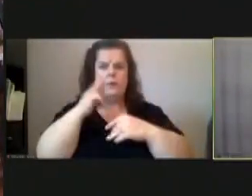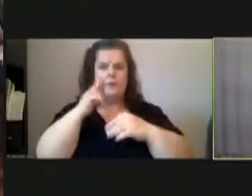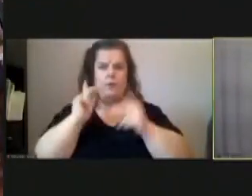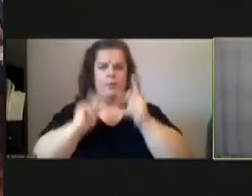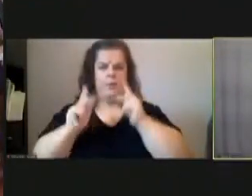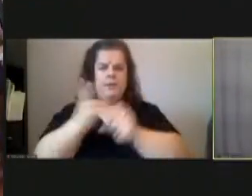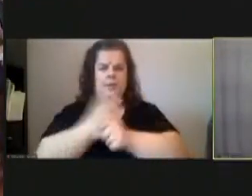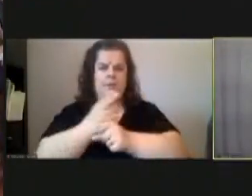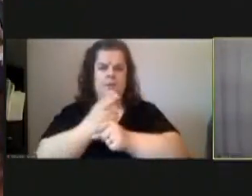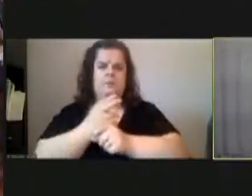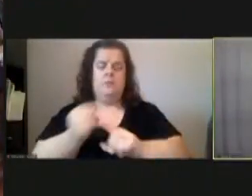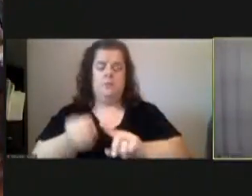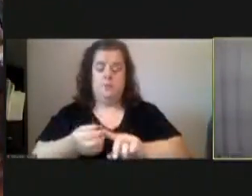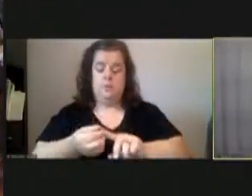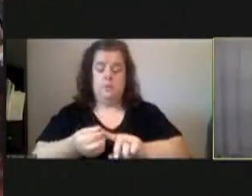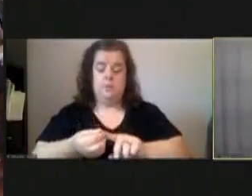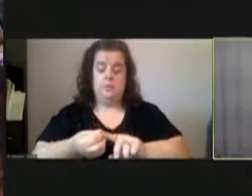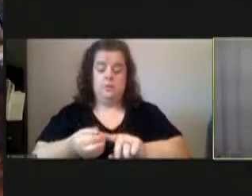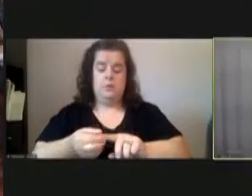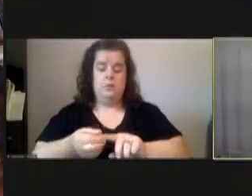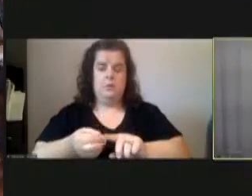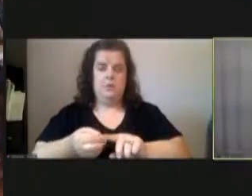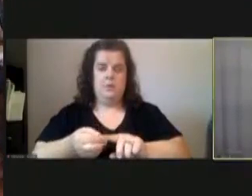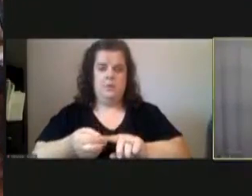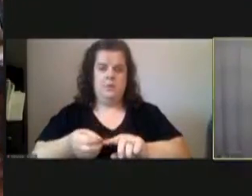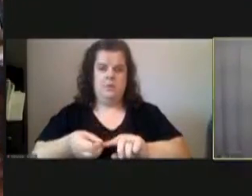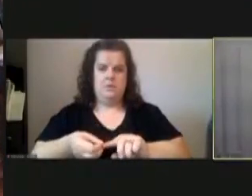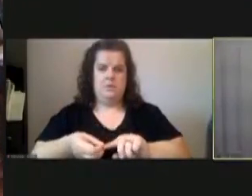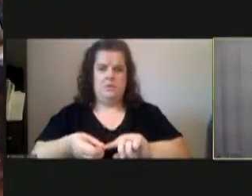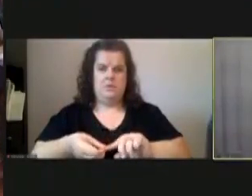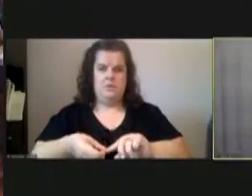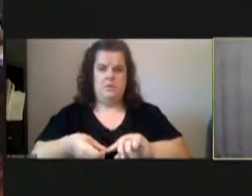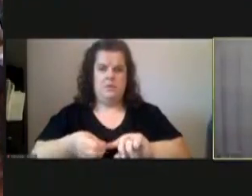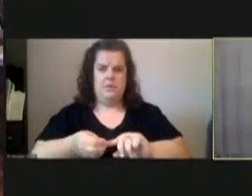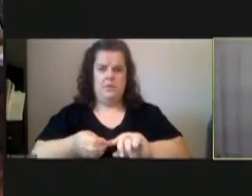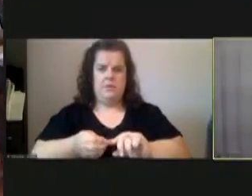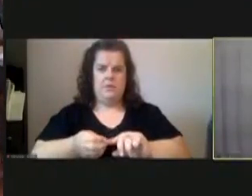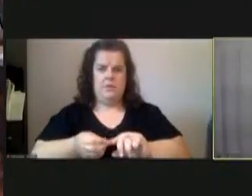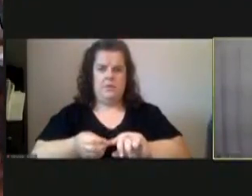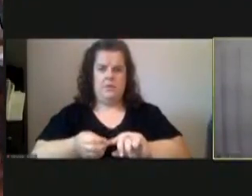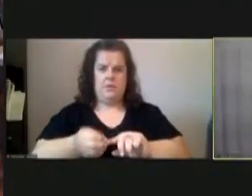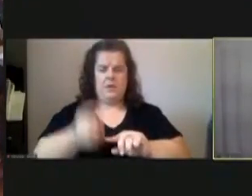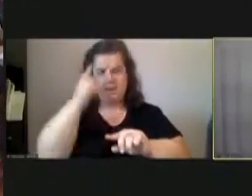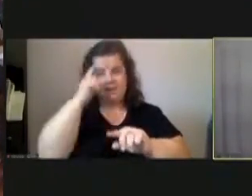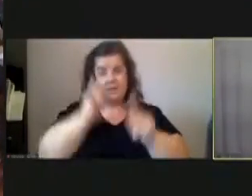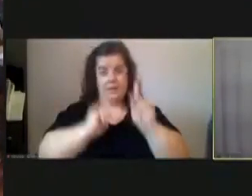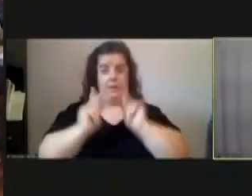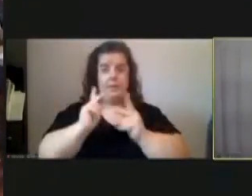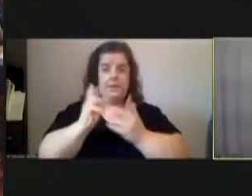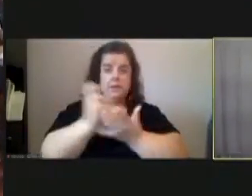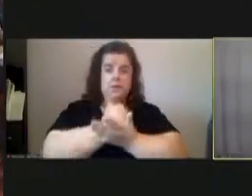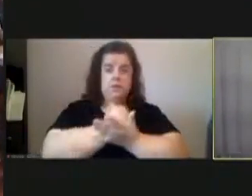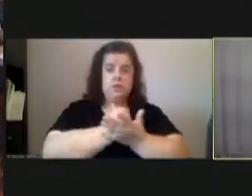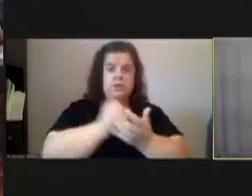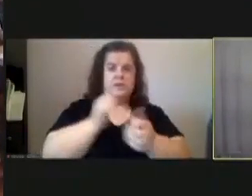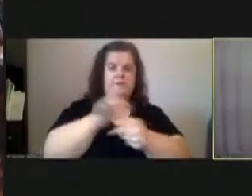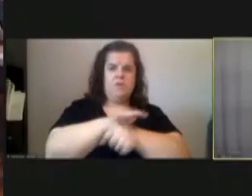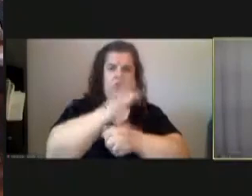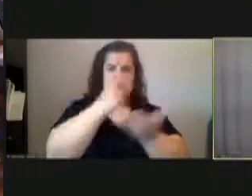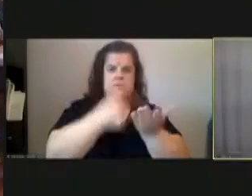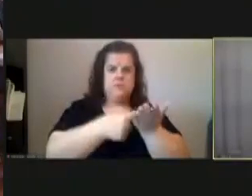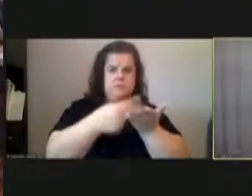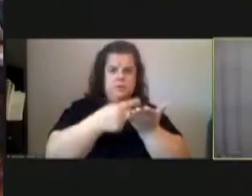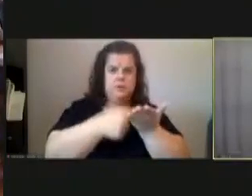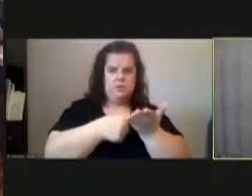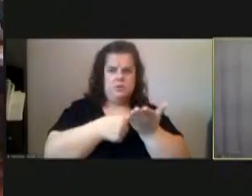and um i would i think the public deserves a fulsome discussion about what